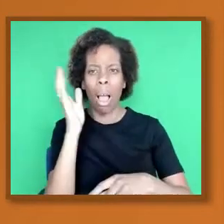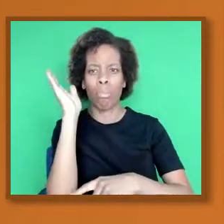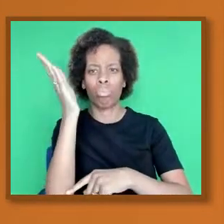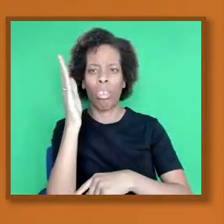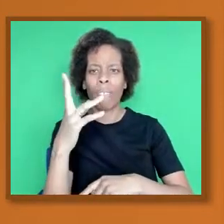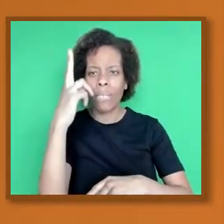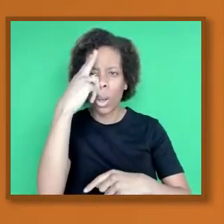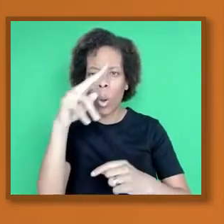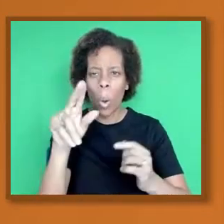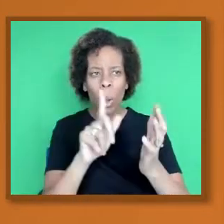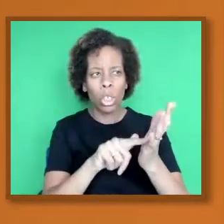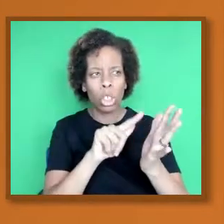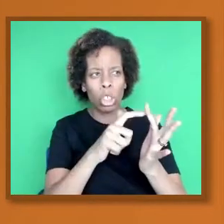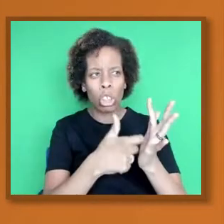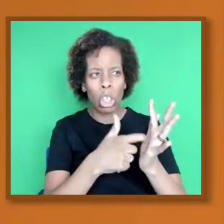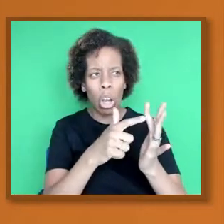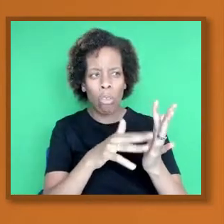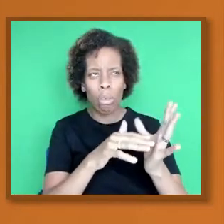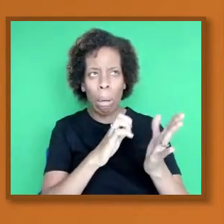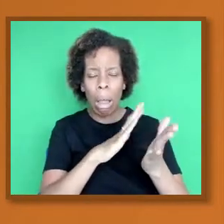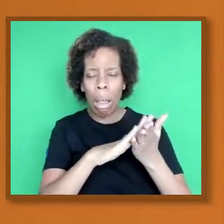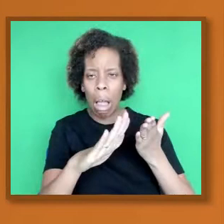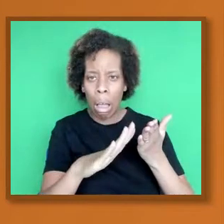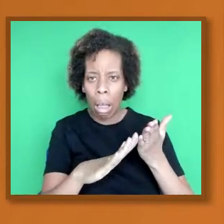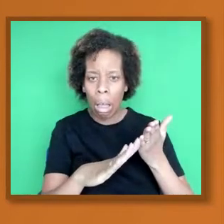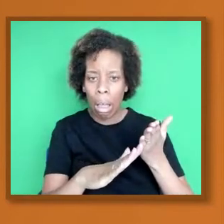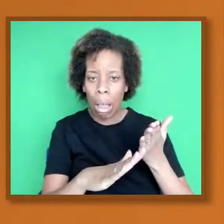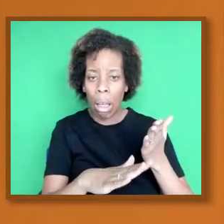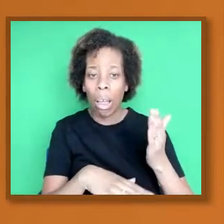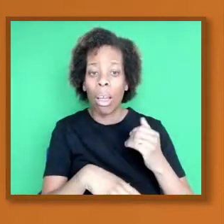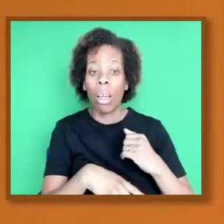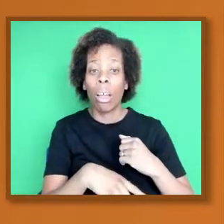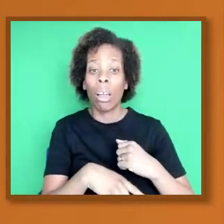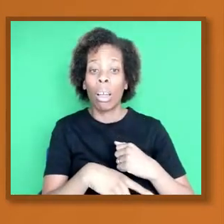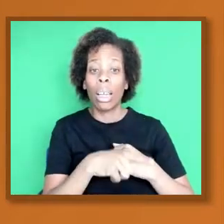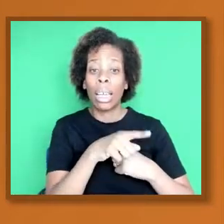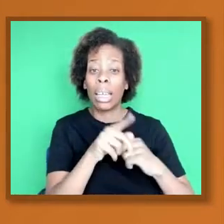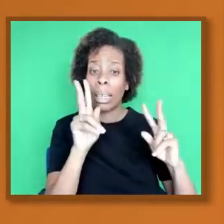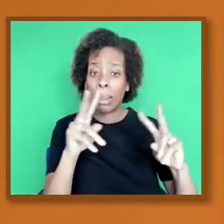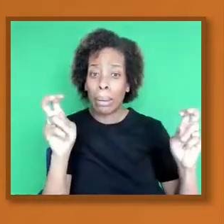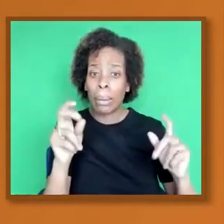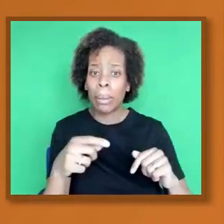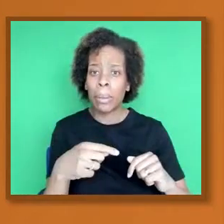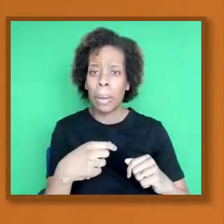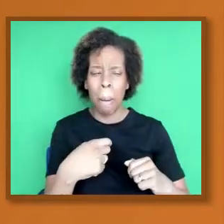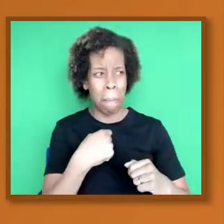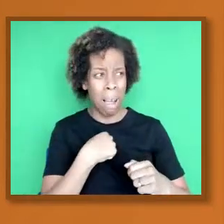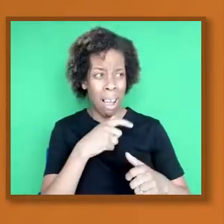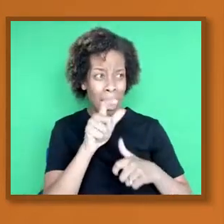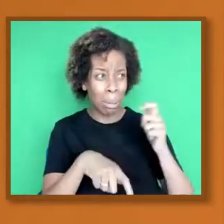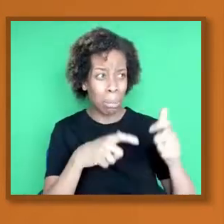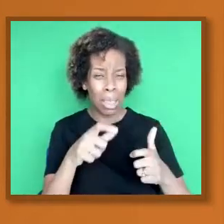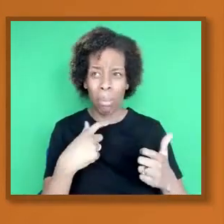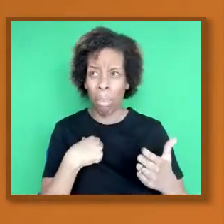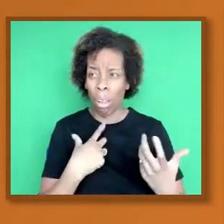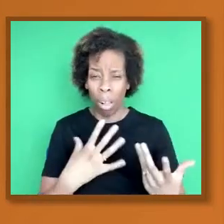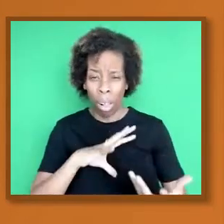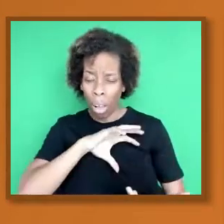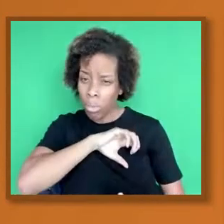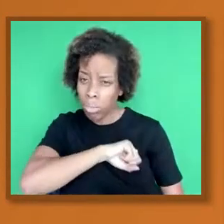I am crushed, I mourn and horror grips me. Is there no balm in Gilead?